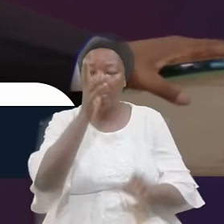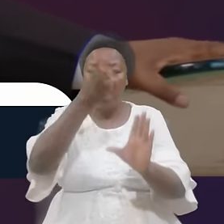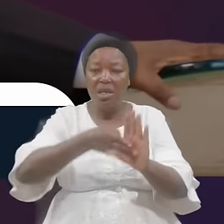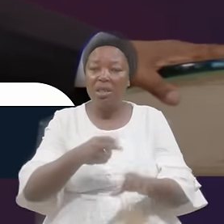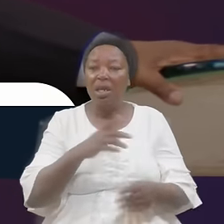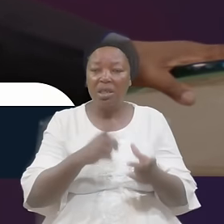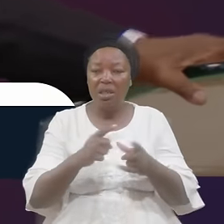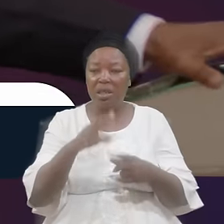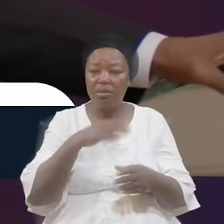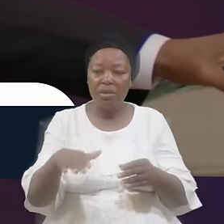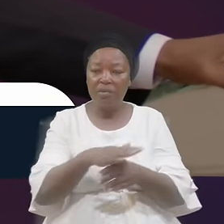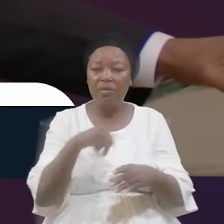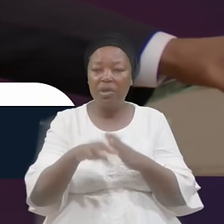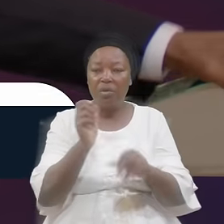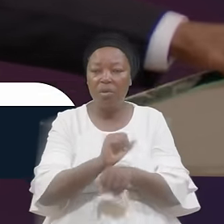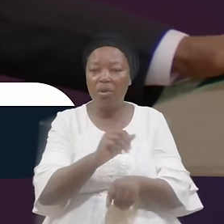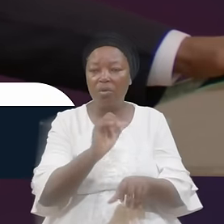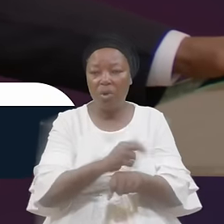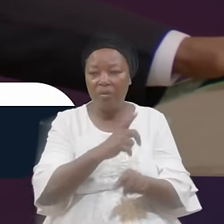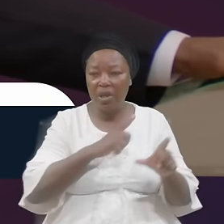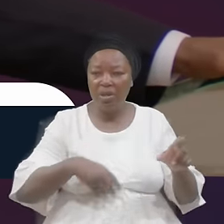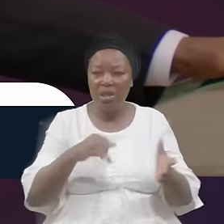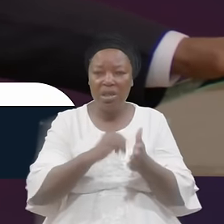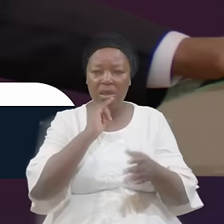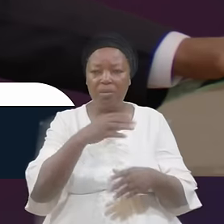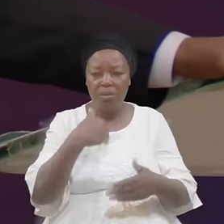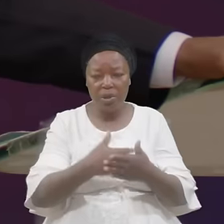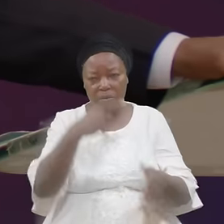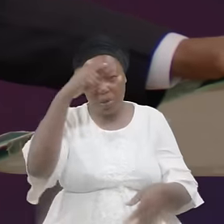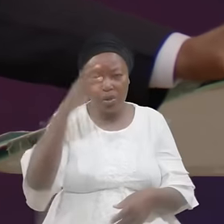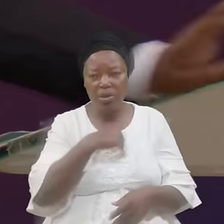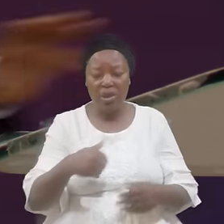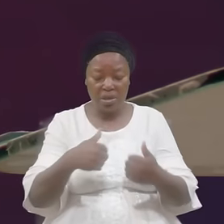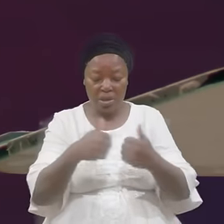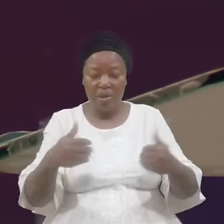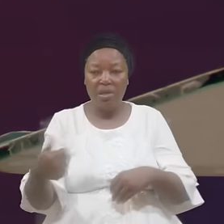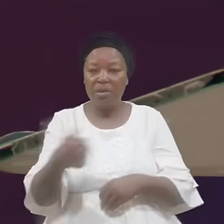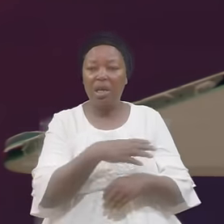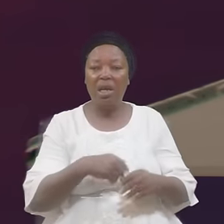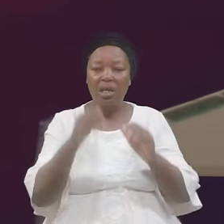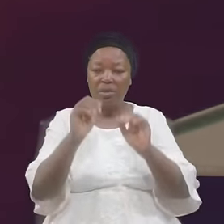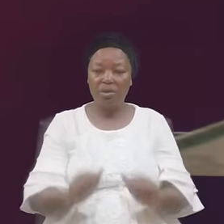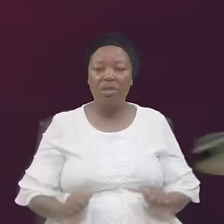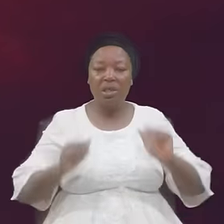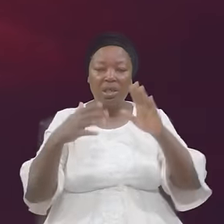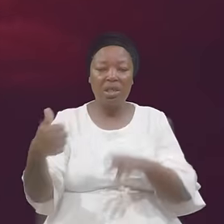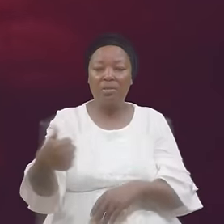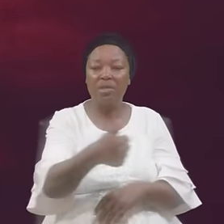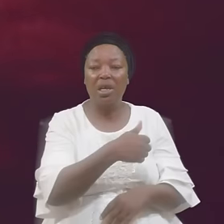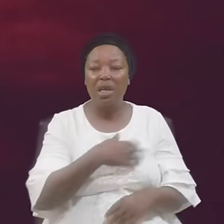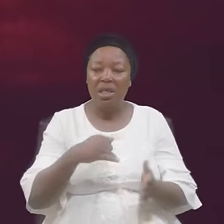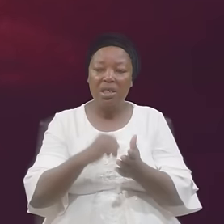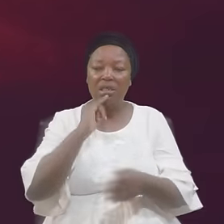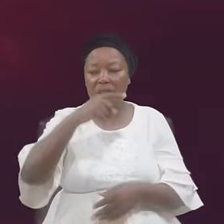Because They Singled Out Themselves It's Because They Consecrated Themselves It's Because